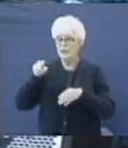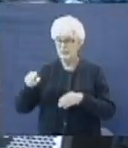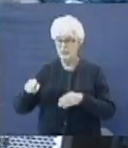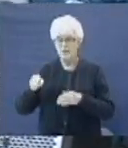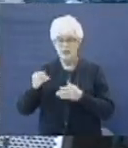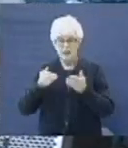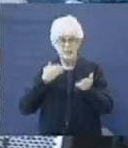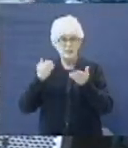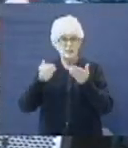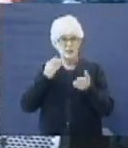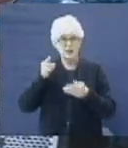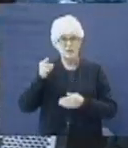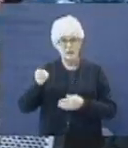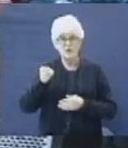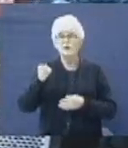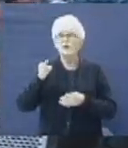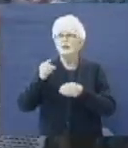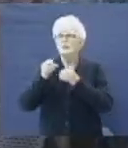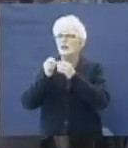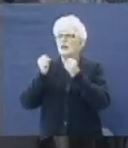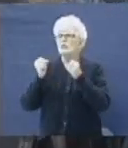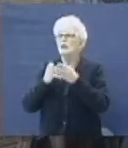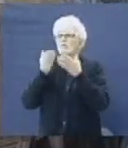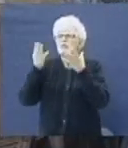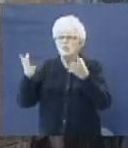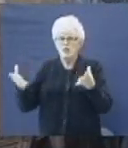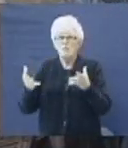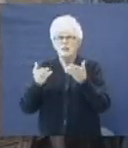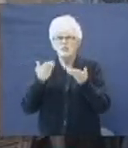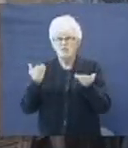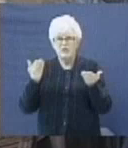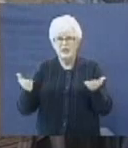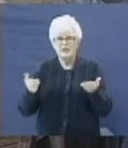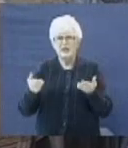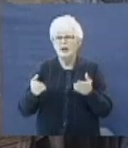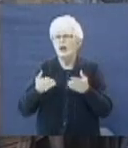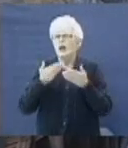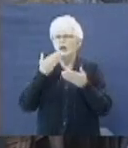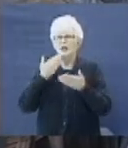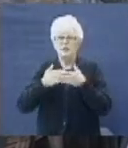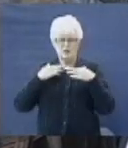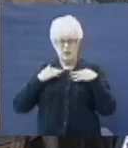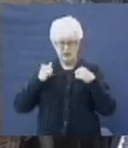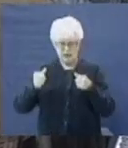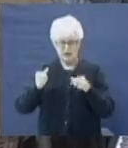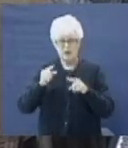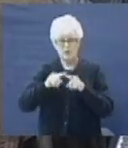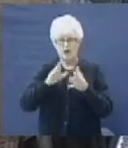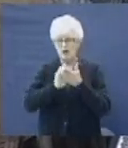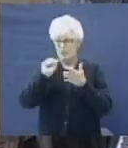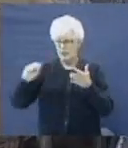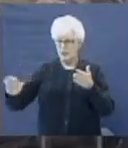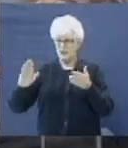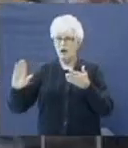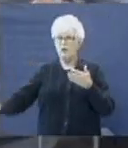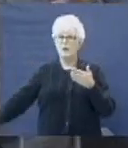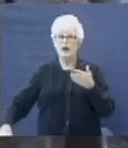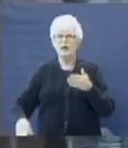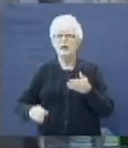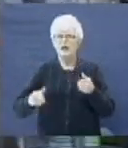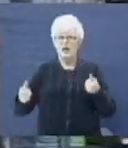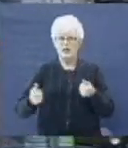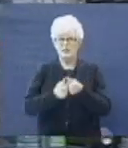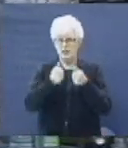he's serving you is because you've given him great substance. And you've given him great health in his body. But take it all away, God.